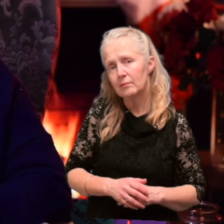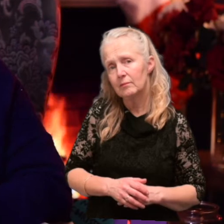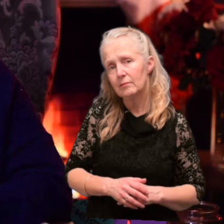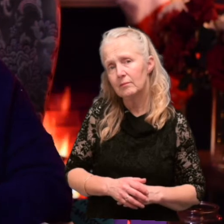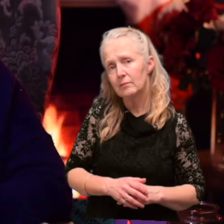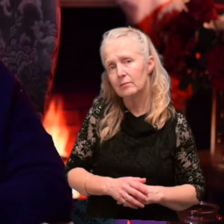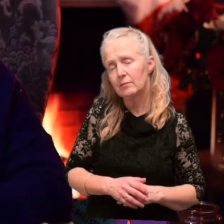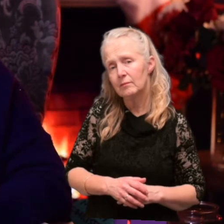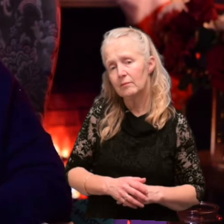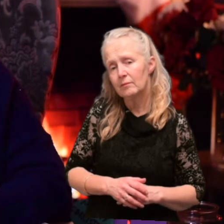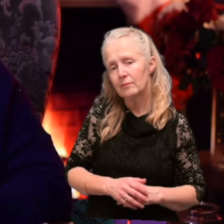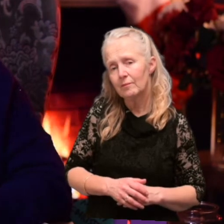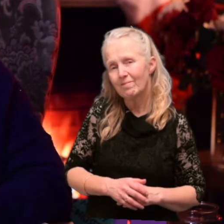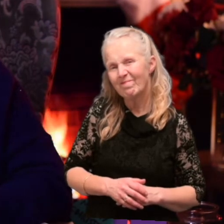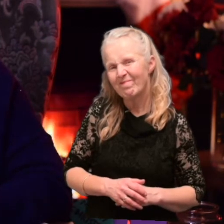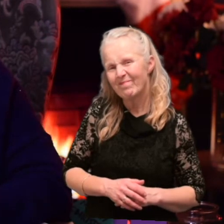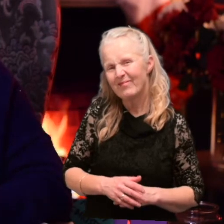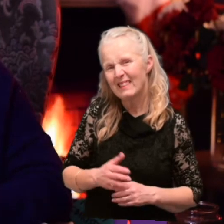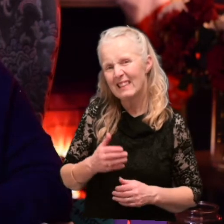I've got a sort of confession to make.